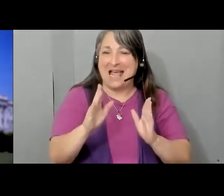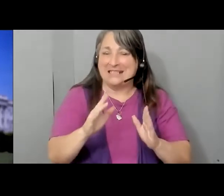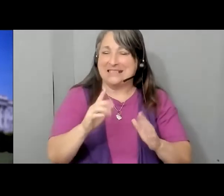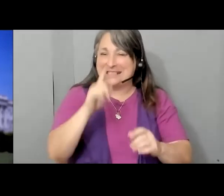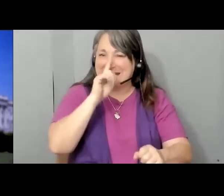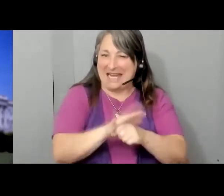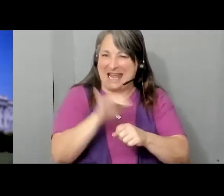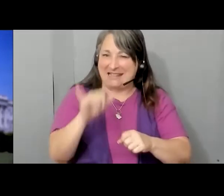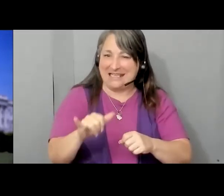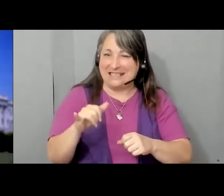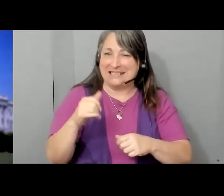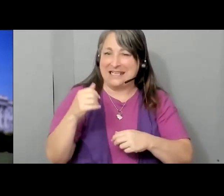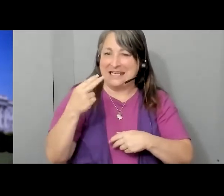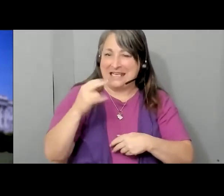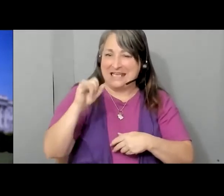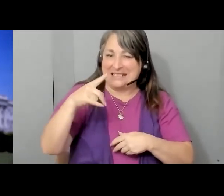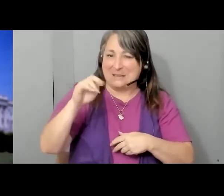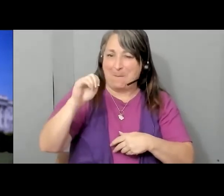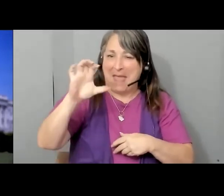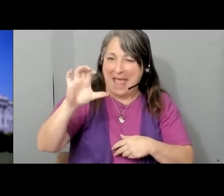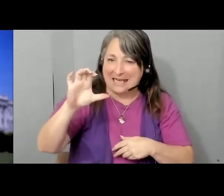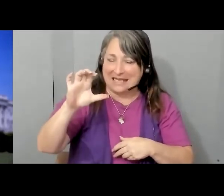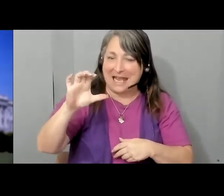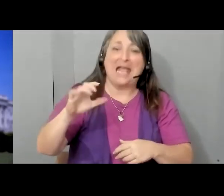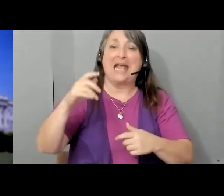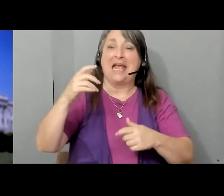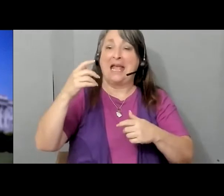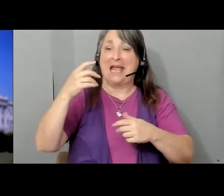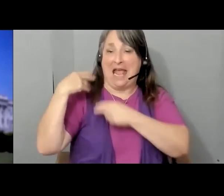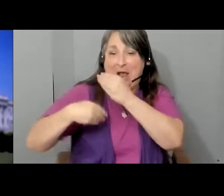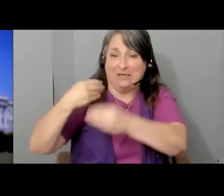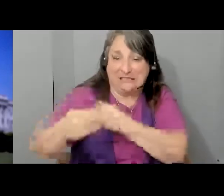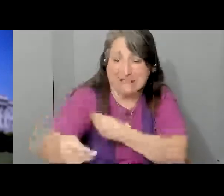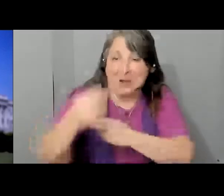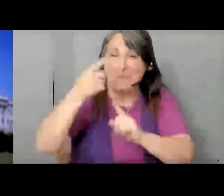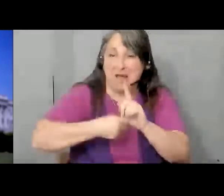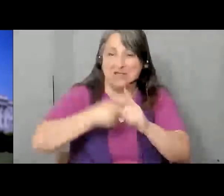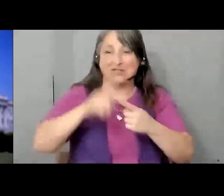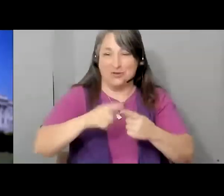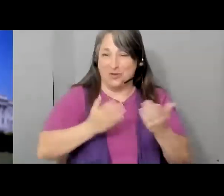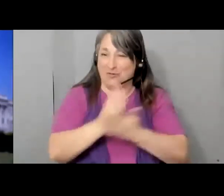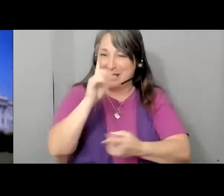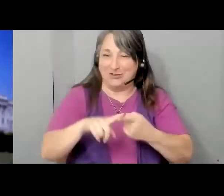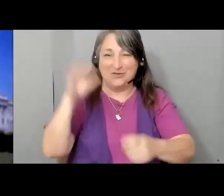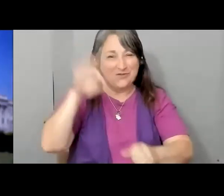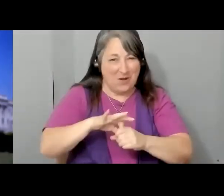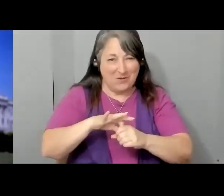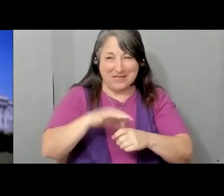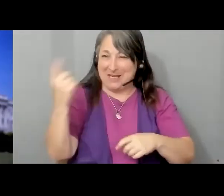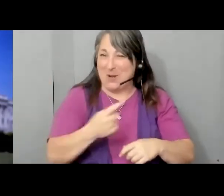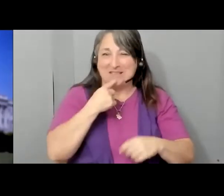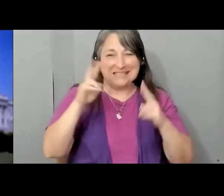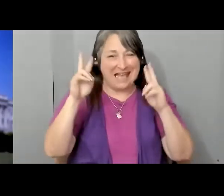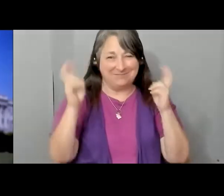let's dedicate this Hispanic Heritage Month to spreading the right to vote. Because as he always said, su